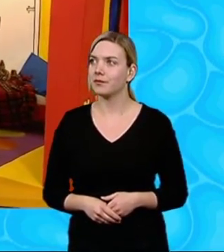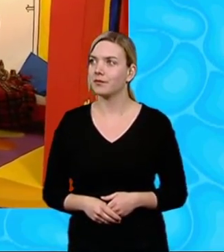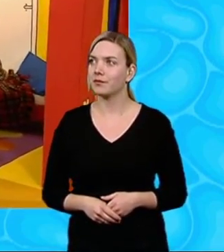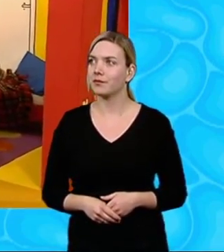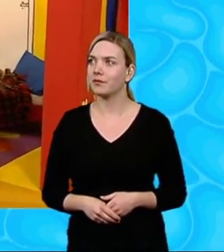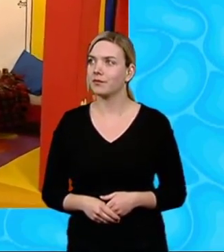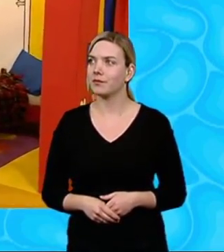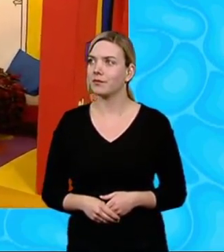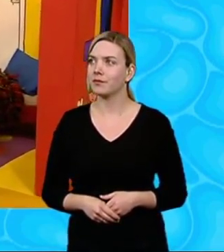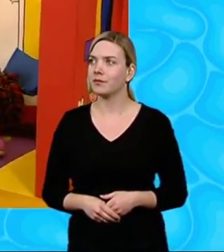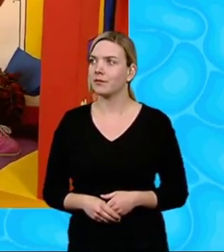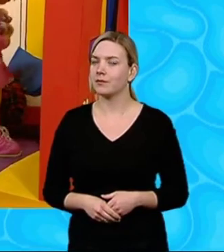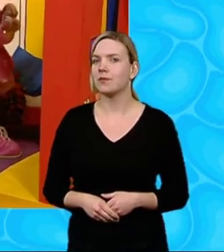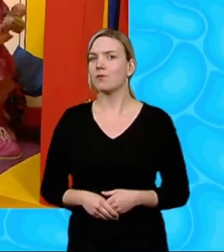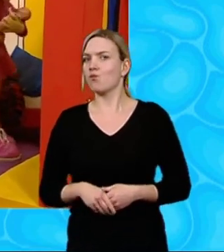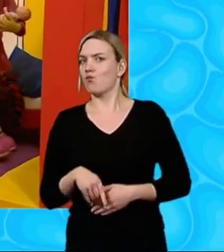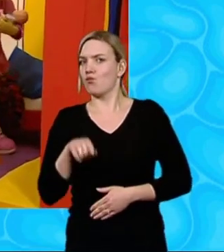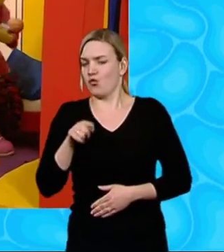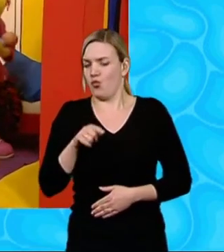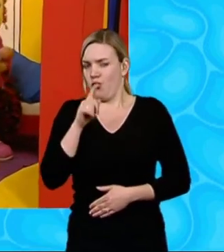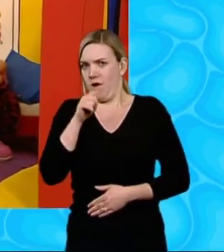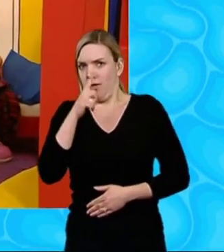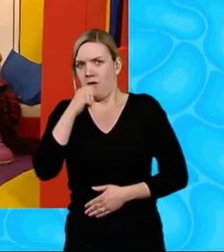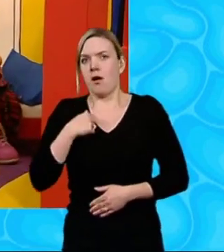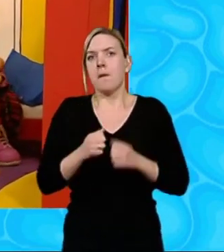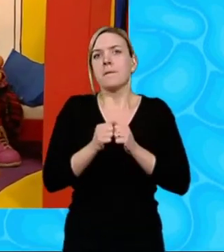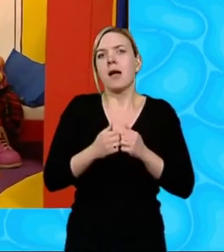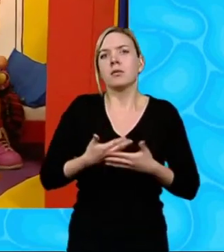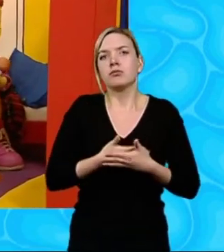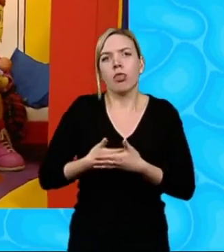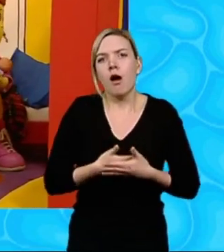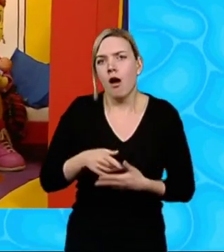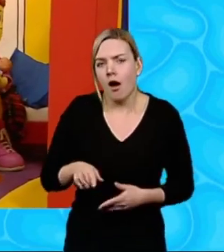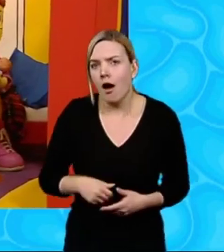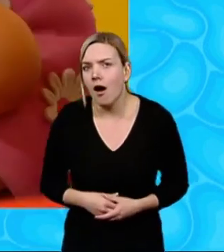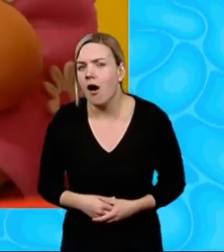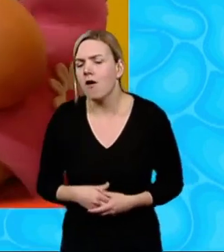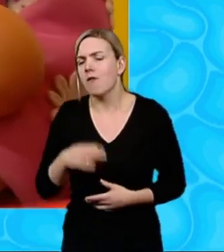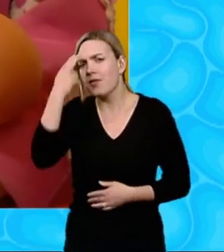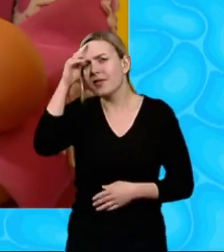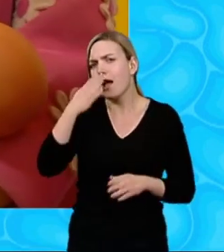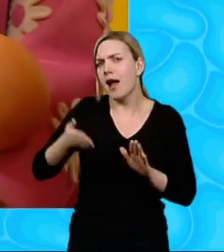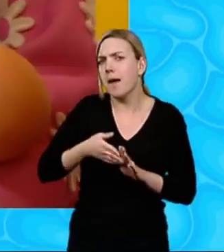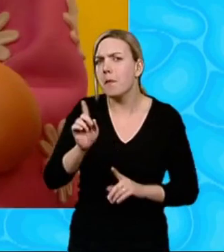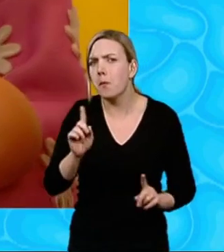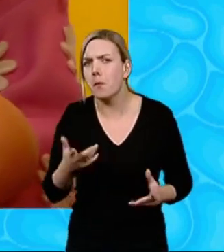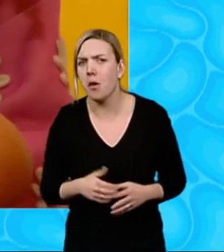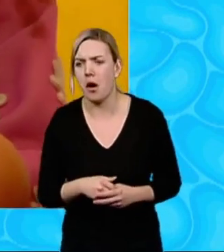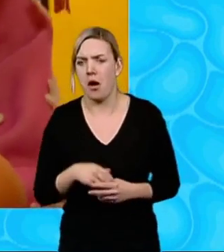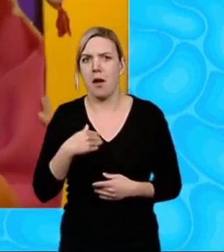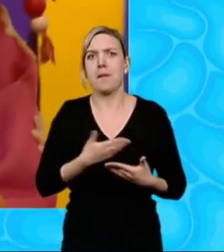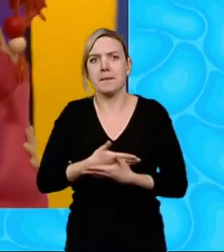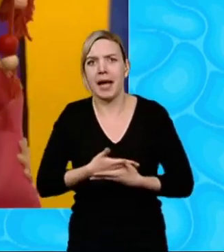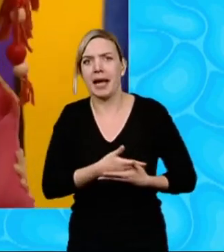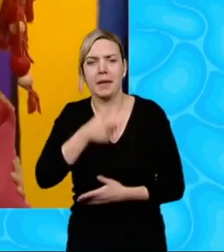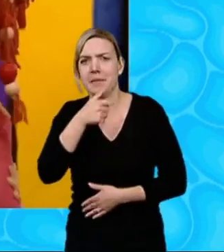You can be my little baby brother What shall I call you? Oh, I can't just call you baby all the